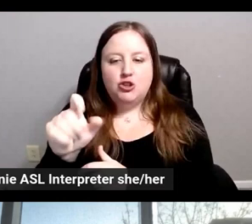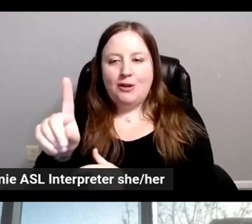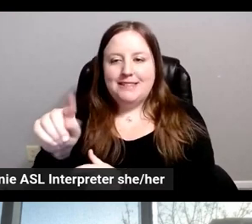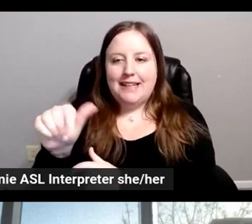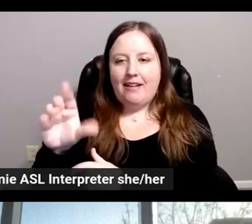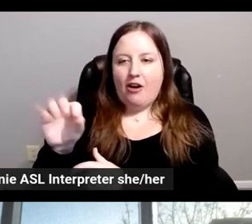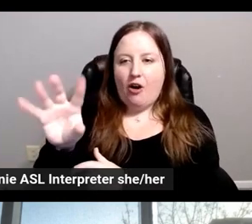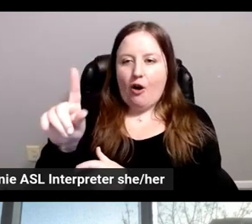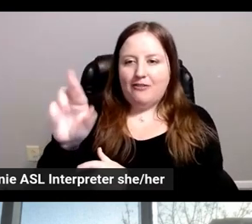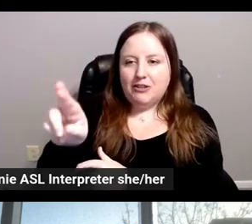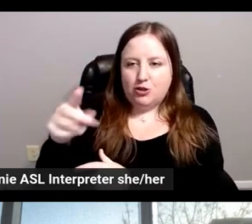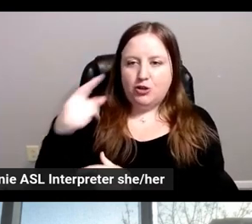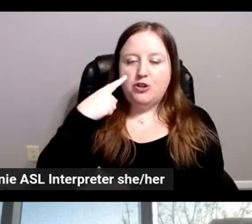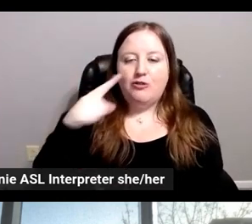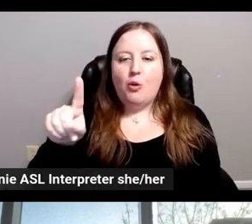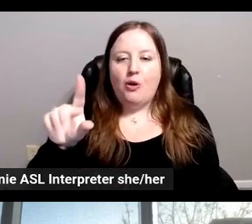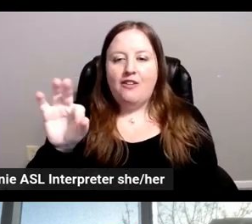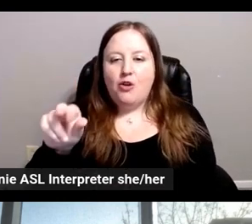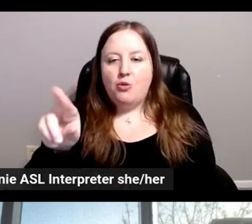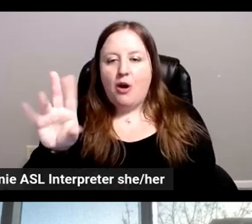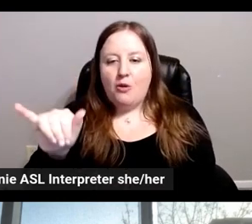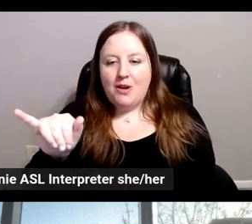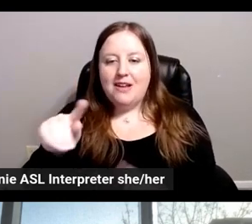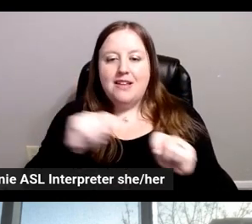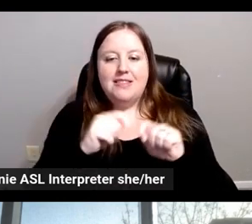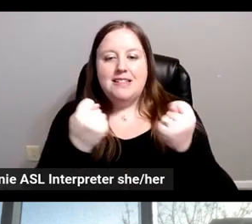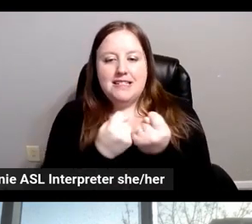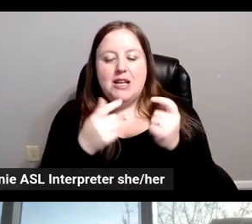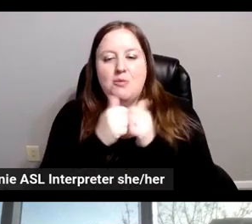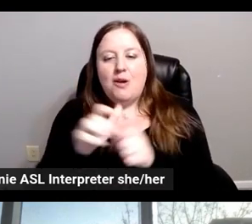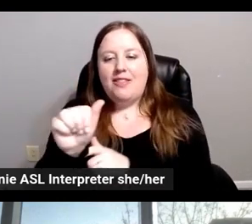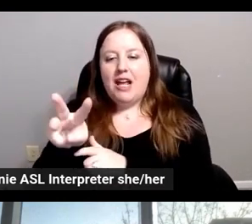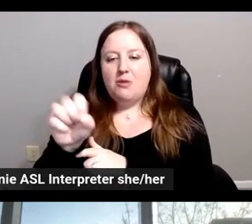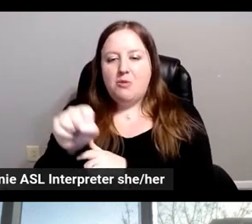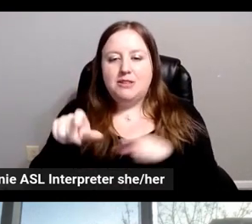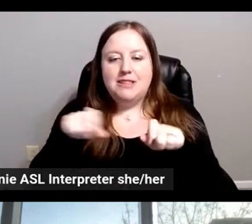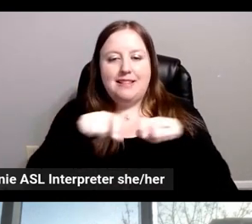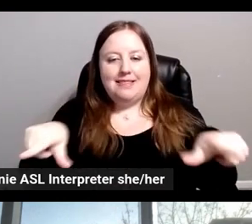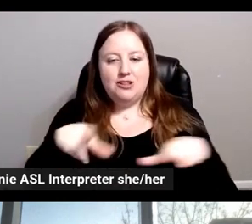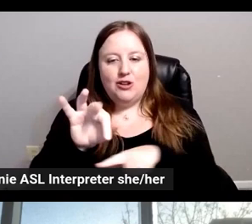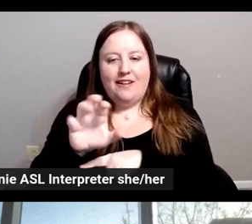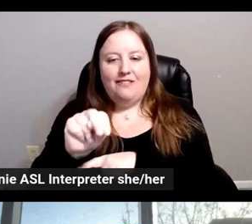And so I was part of the team that, together with AWS, was launching this fan app.